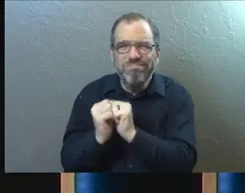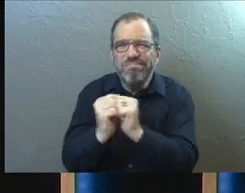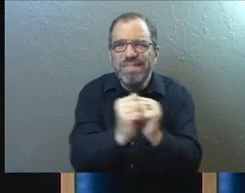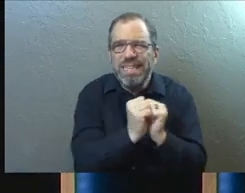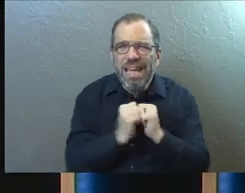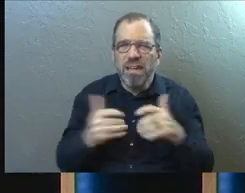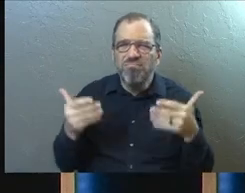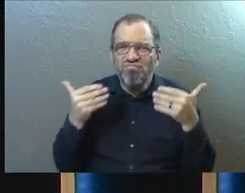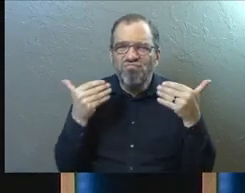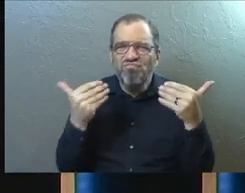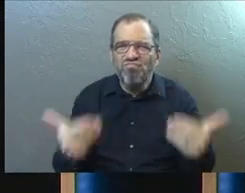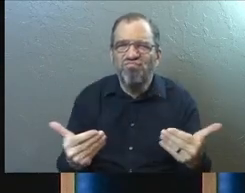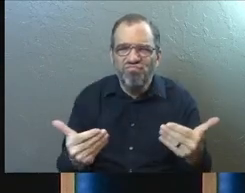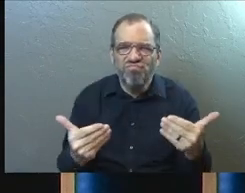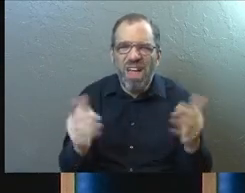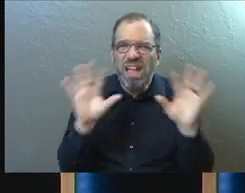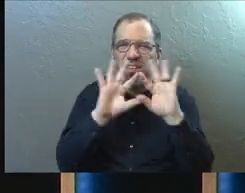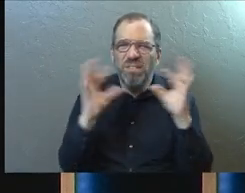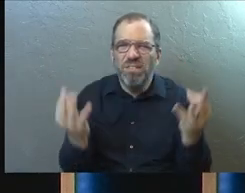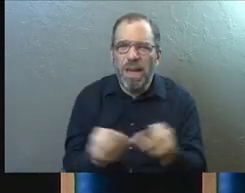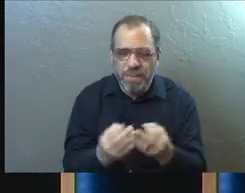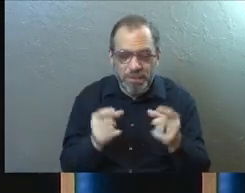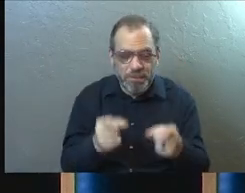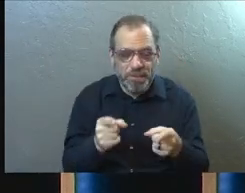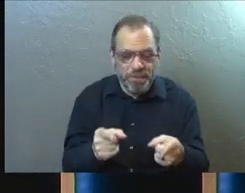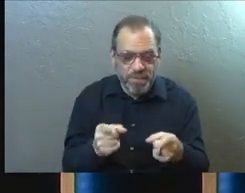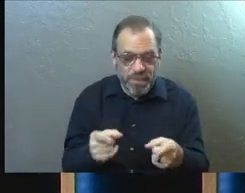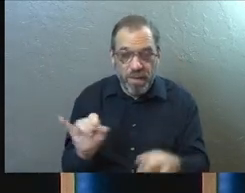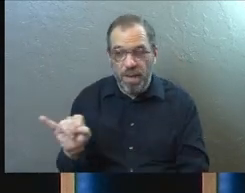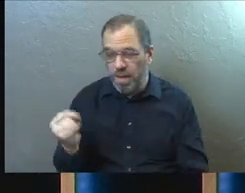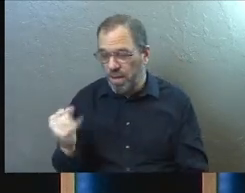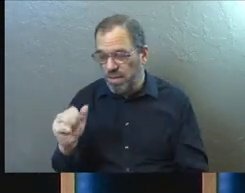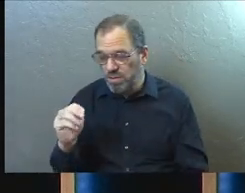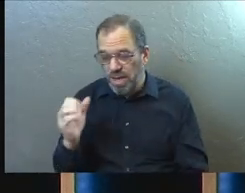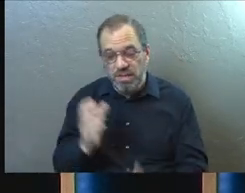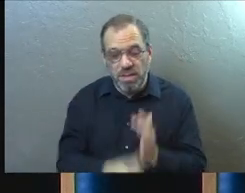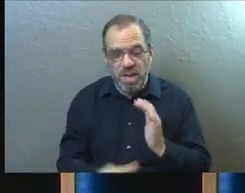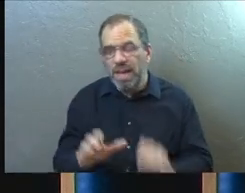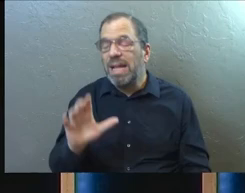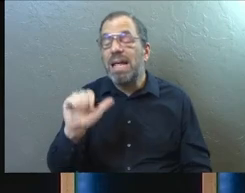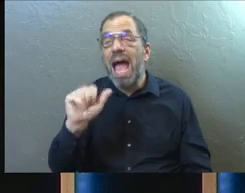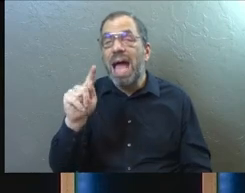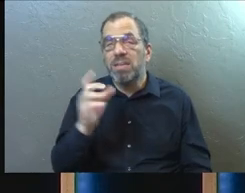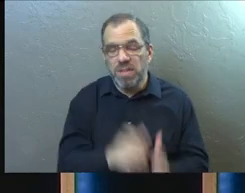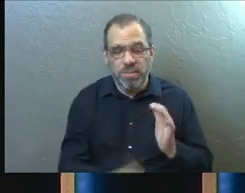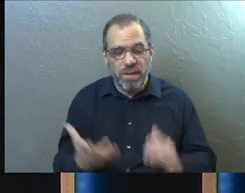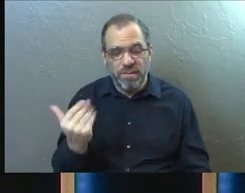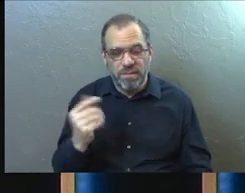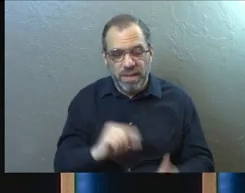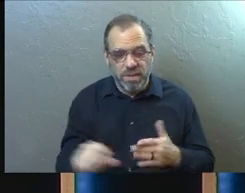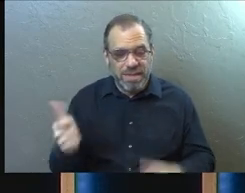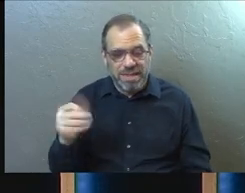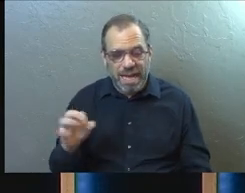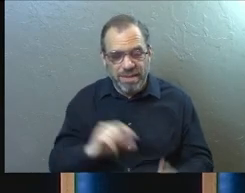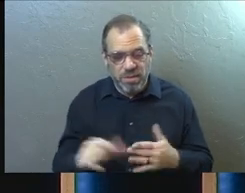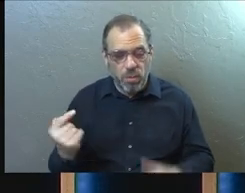together walk forward as a family? And so here's what he's going to say in Acts 15, 19 through 21. And so my judgment, again,